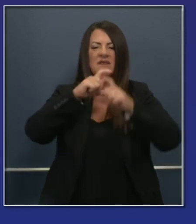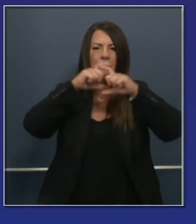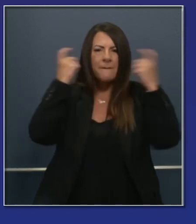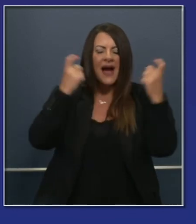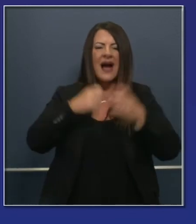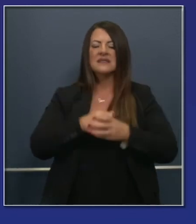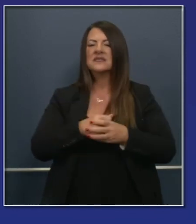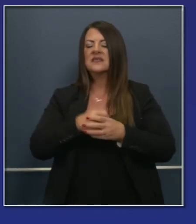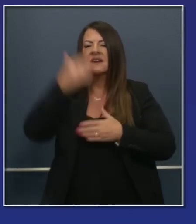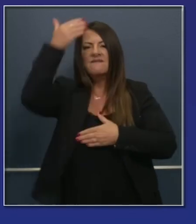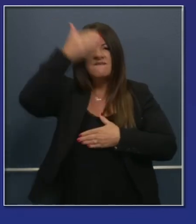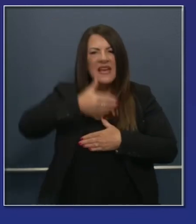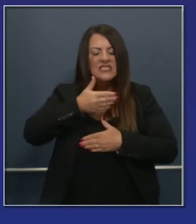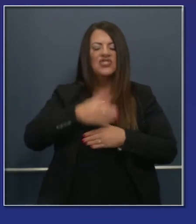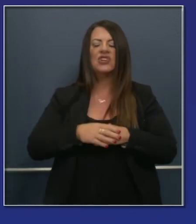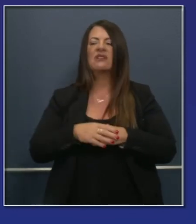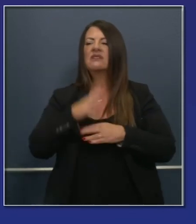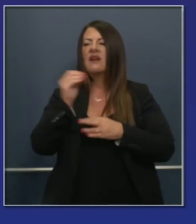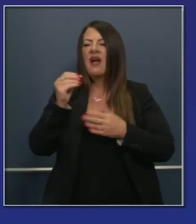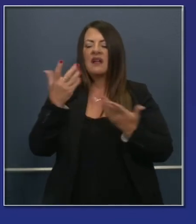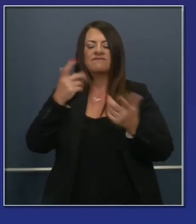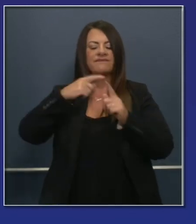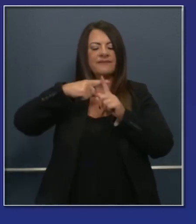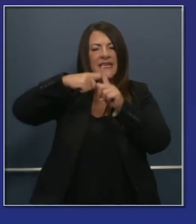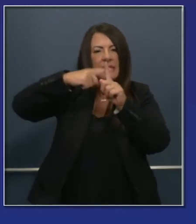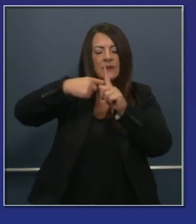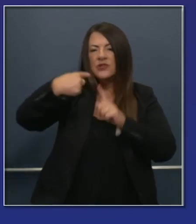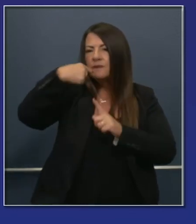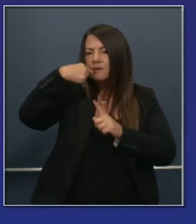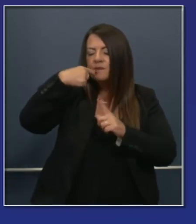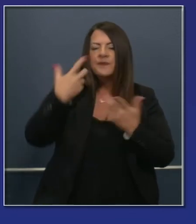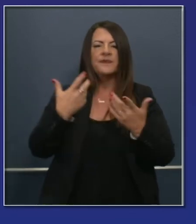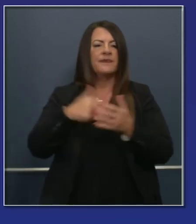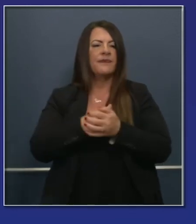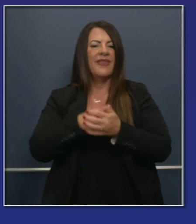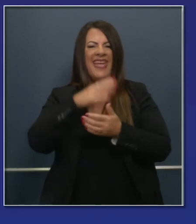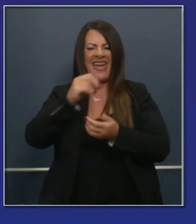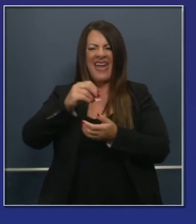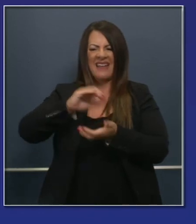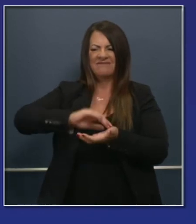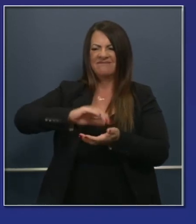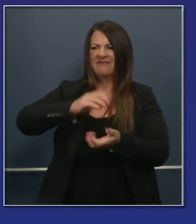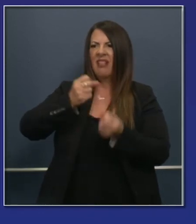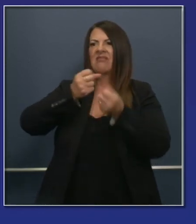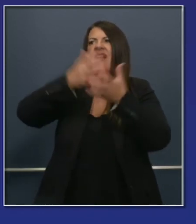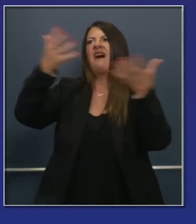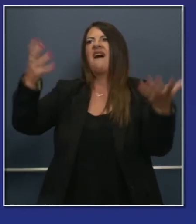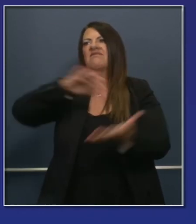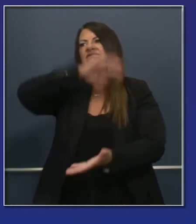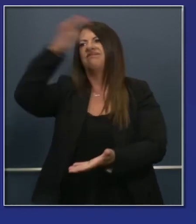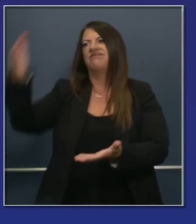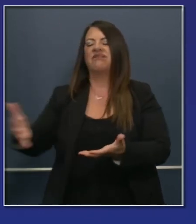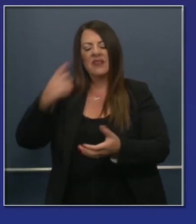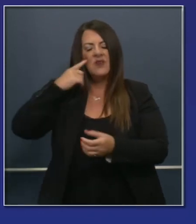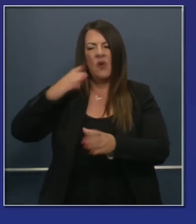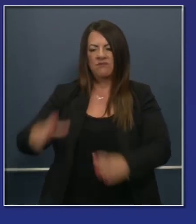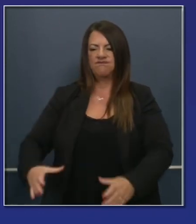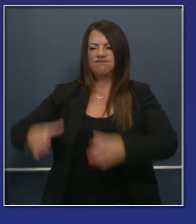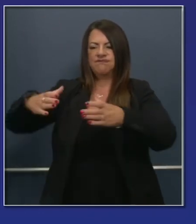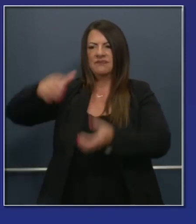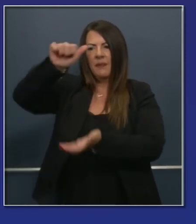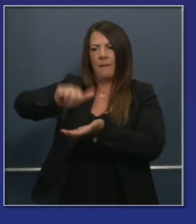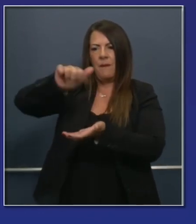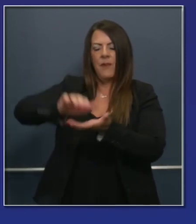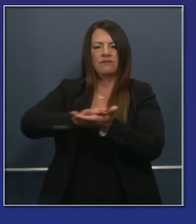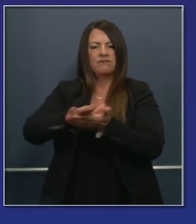thermometers and million and a half gallons of hand sanitizer I recognize that's not enough and I'll talk in a